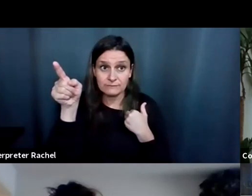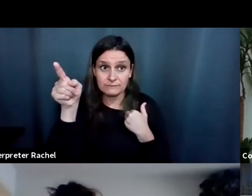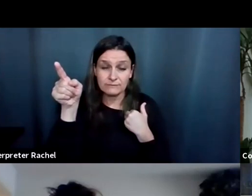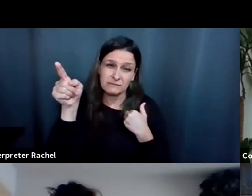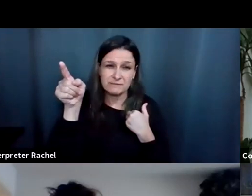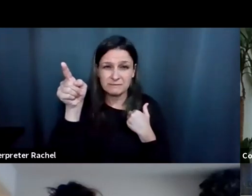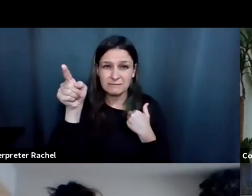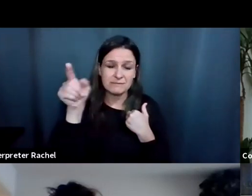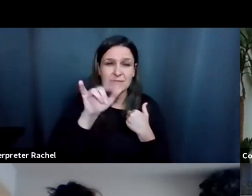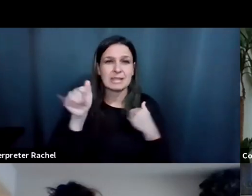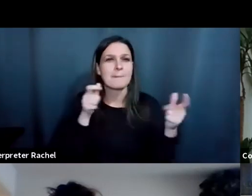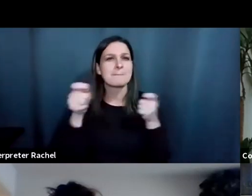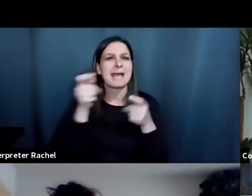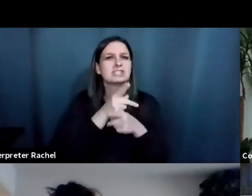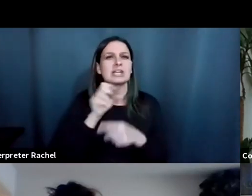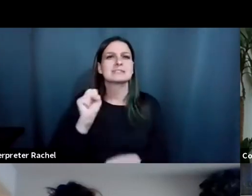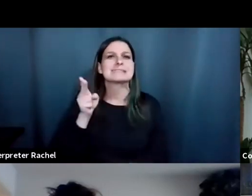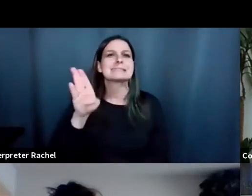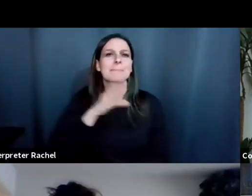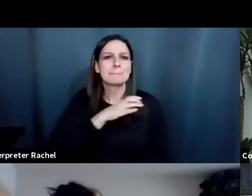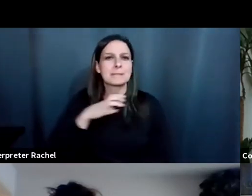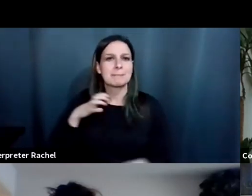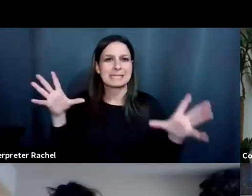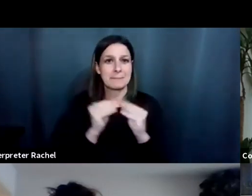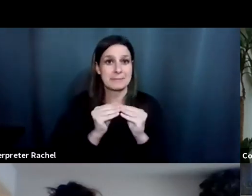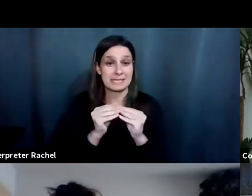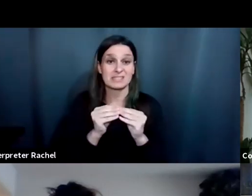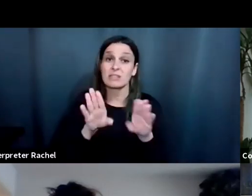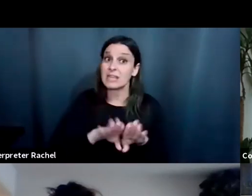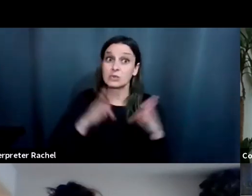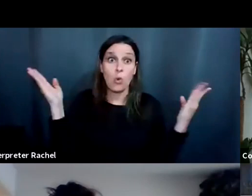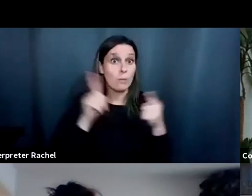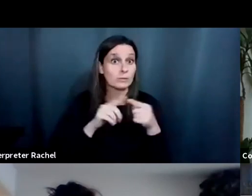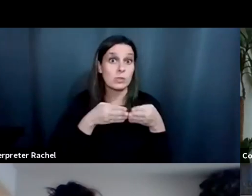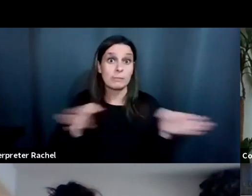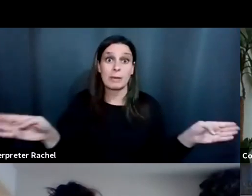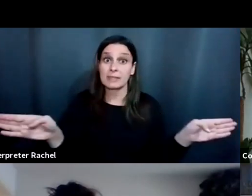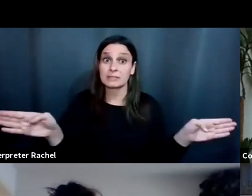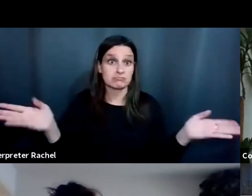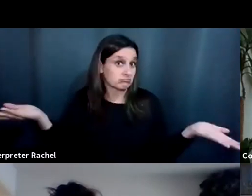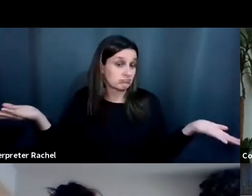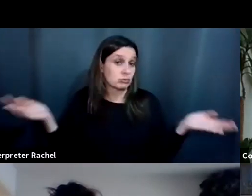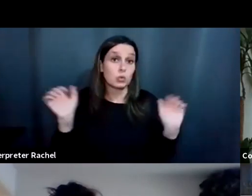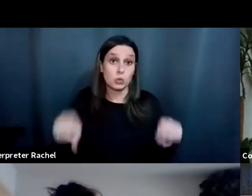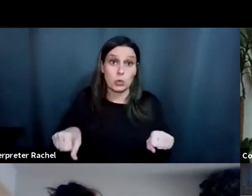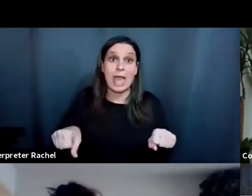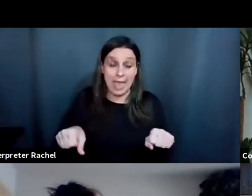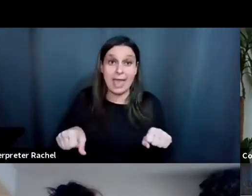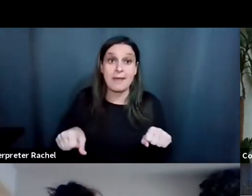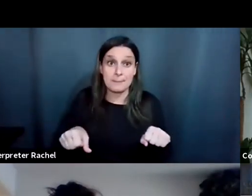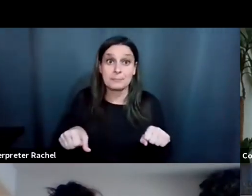uh, like a managed care subcommittee meeting, and those are open to the public. So you can, um,